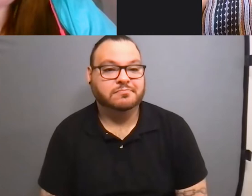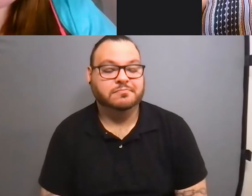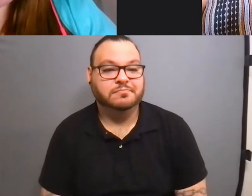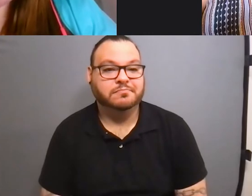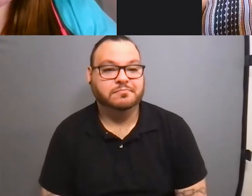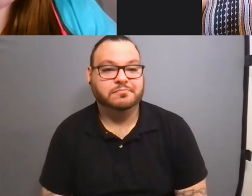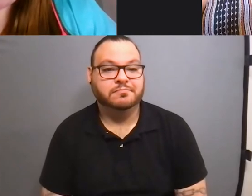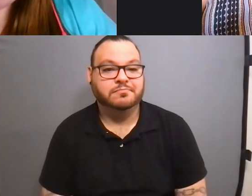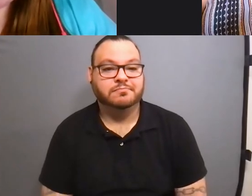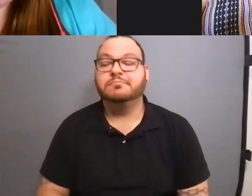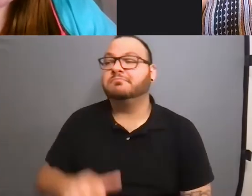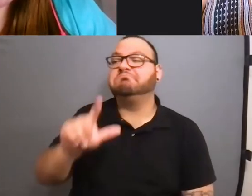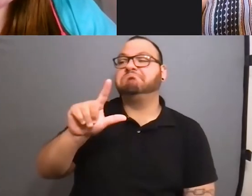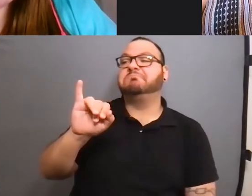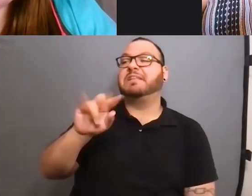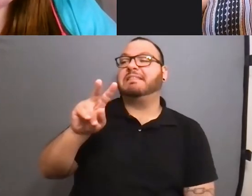Lizzo.